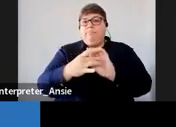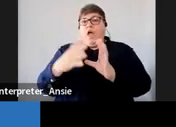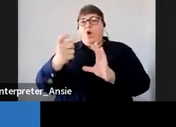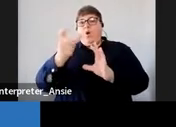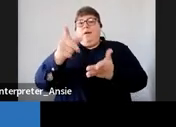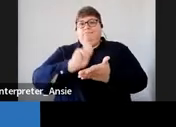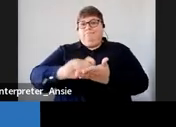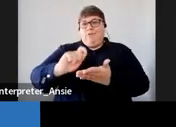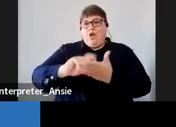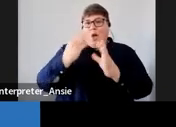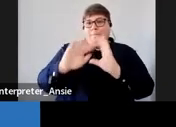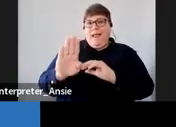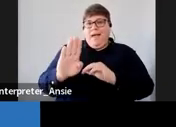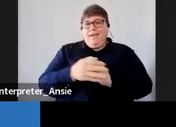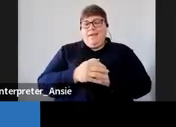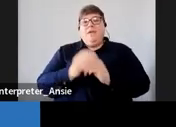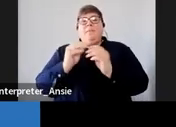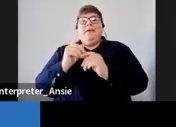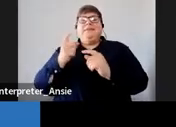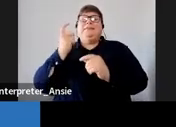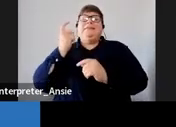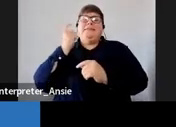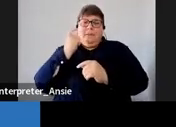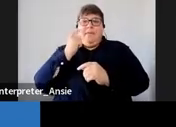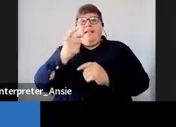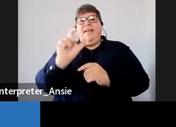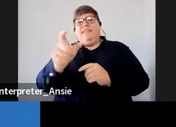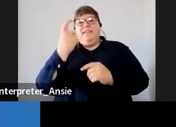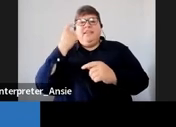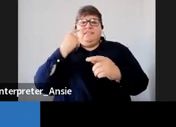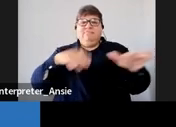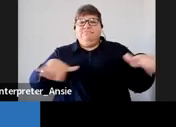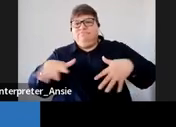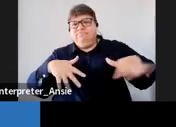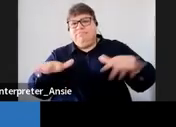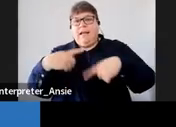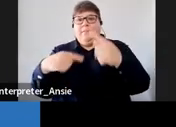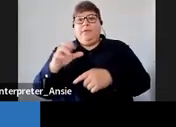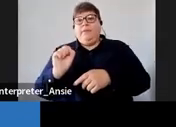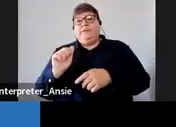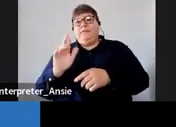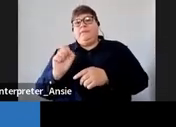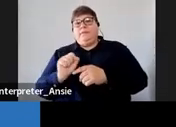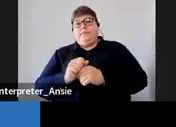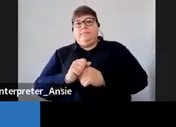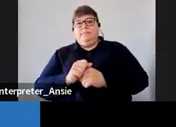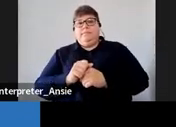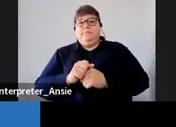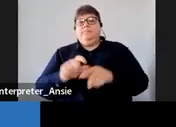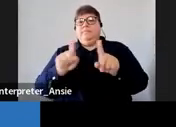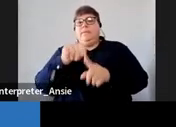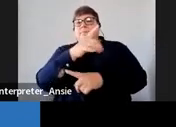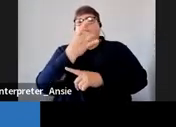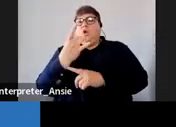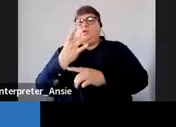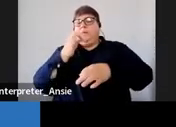make it as simple as possible for you to comply you would remember Dr. Radziran mentioned that we have